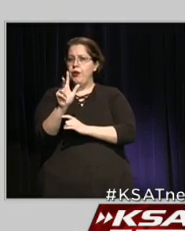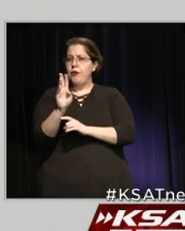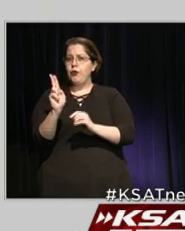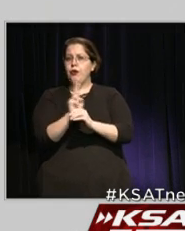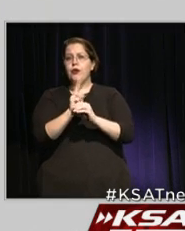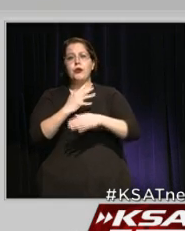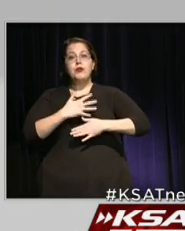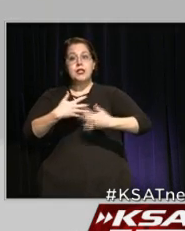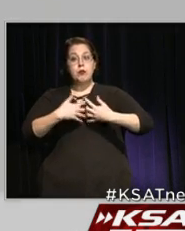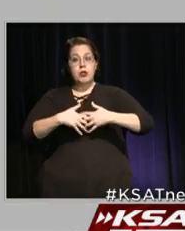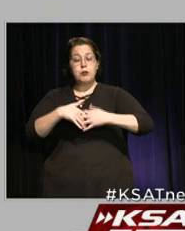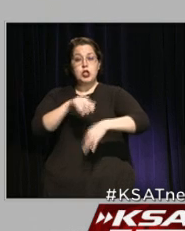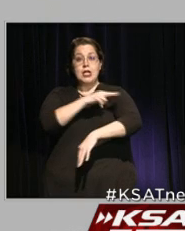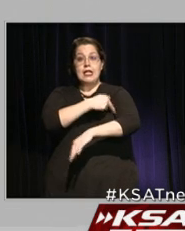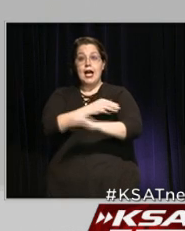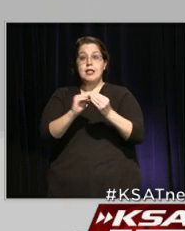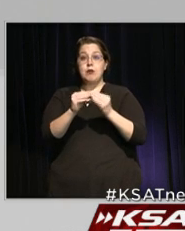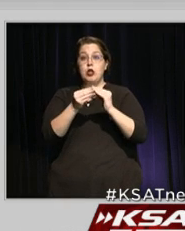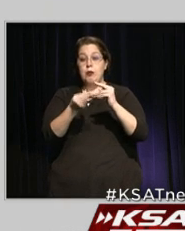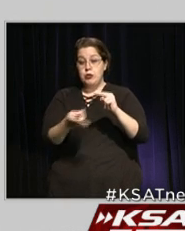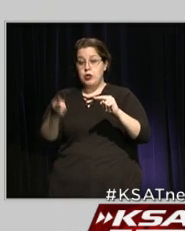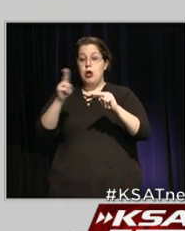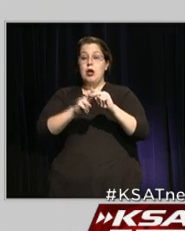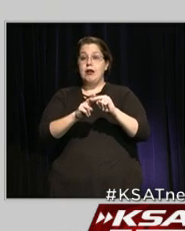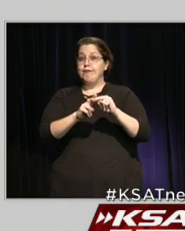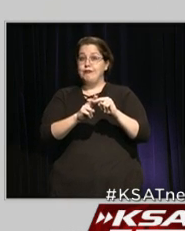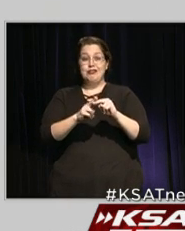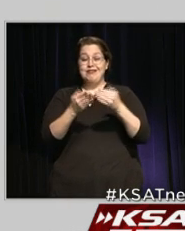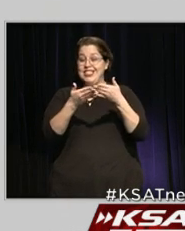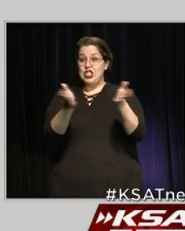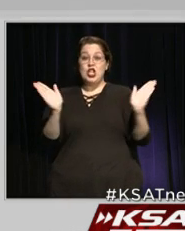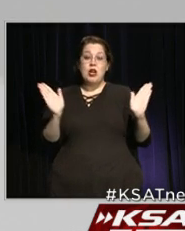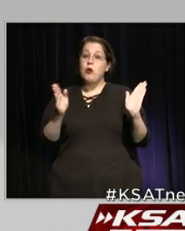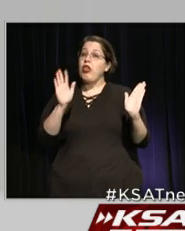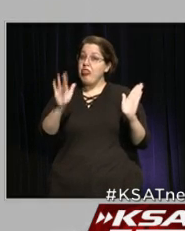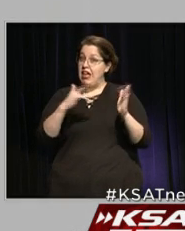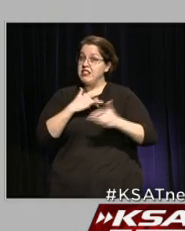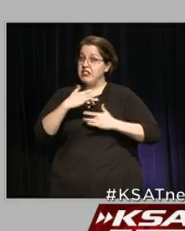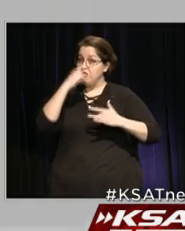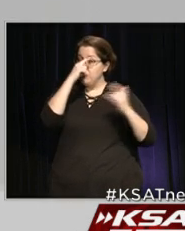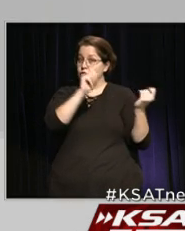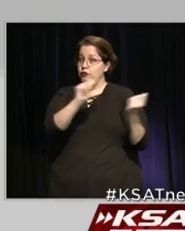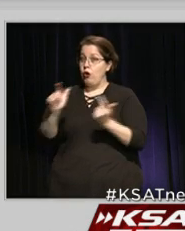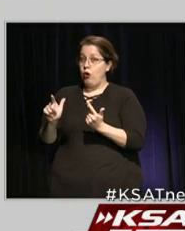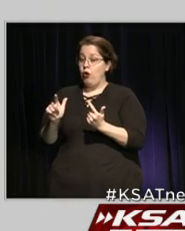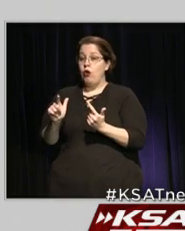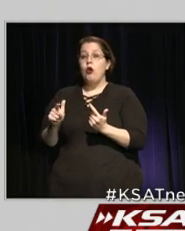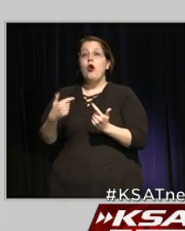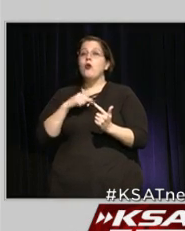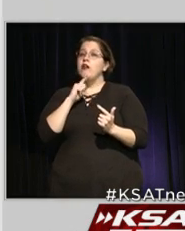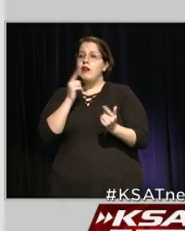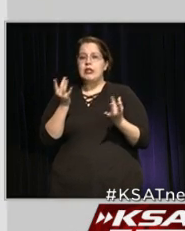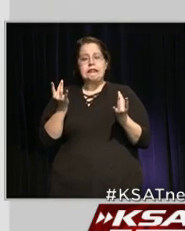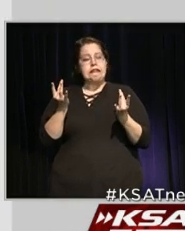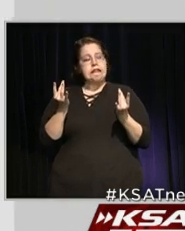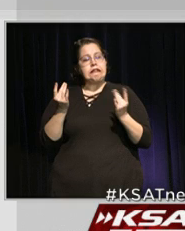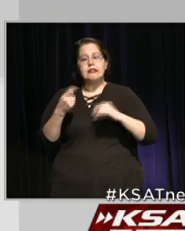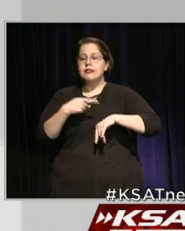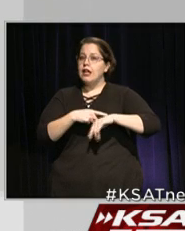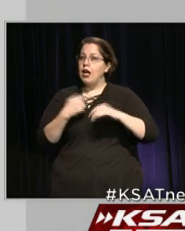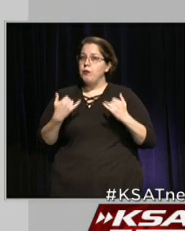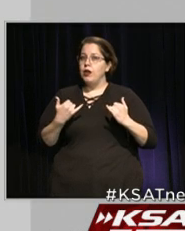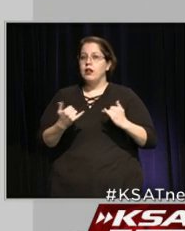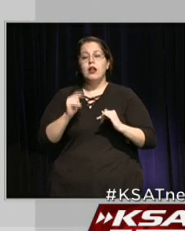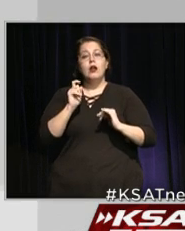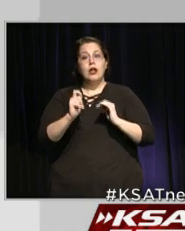ventilators. The hospital numbers are up across the board, folks, and that's a concern for everyone. We're at a very precarious point right now, and we need